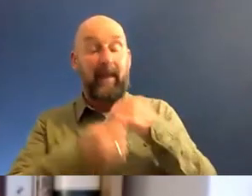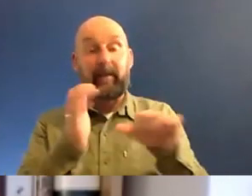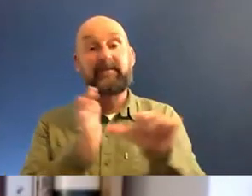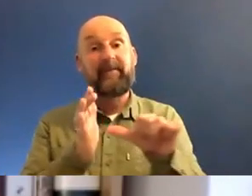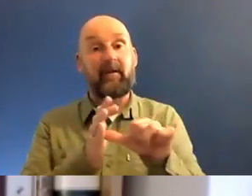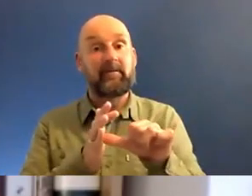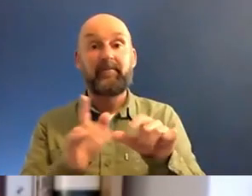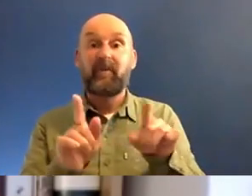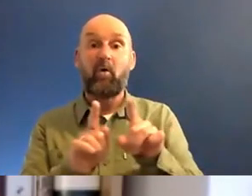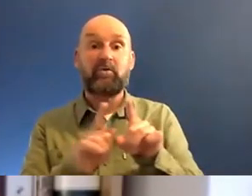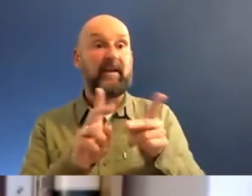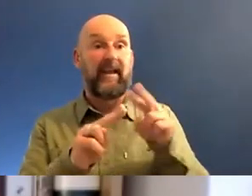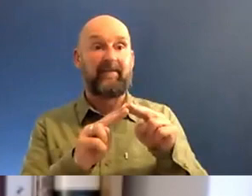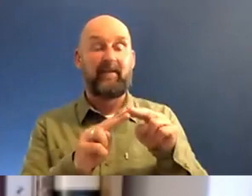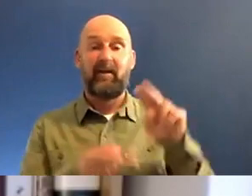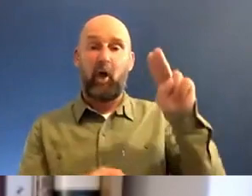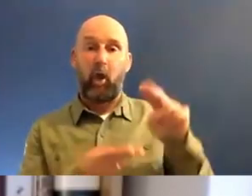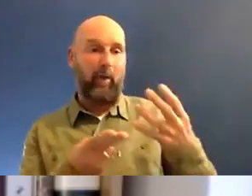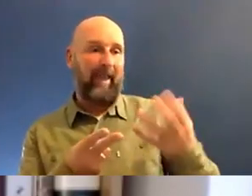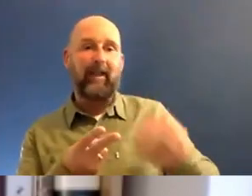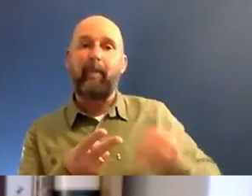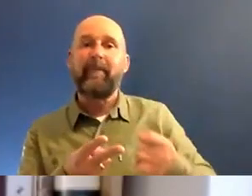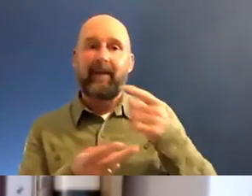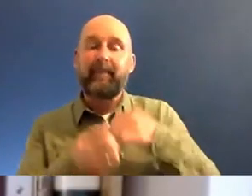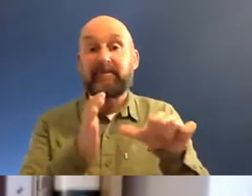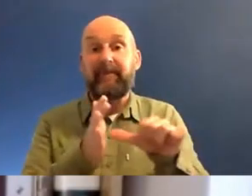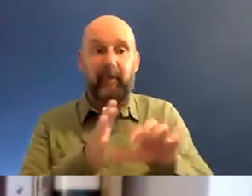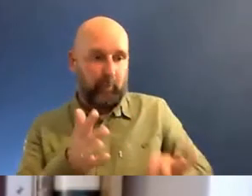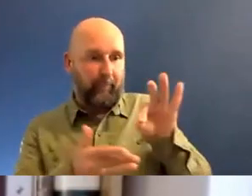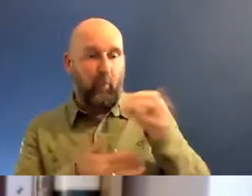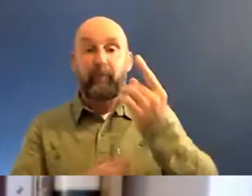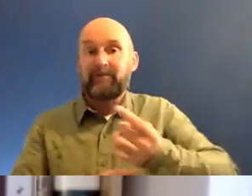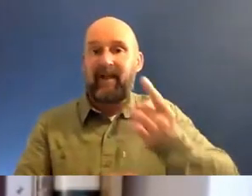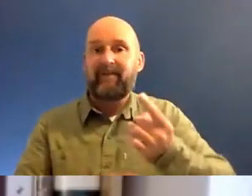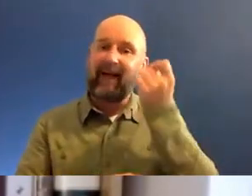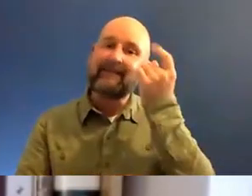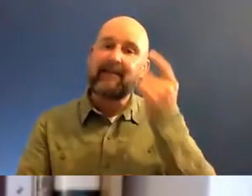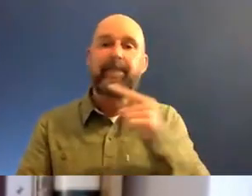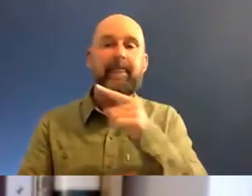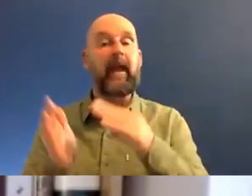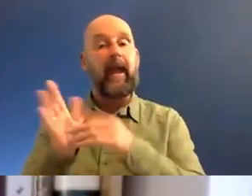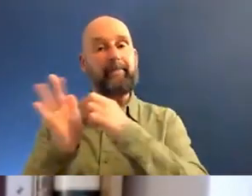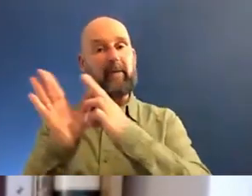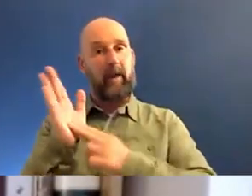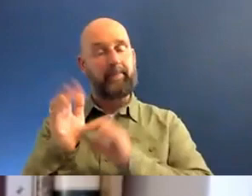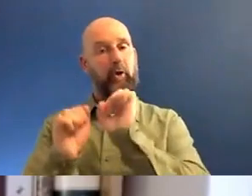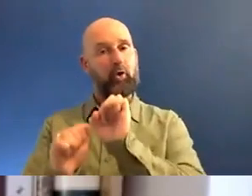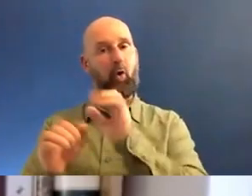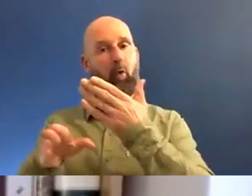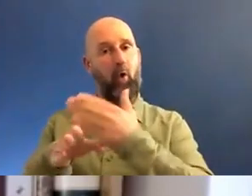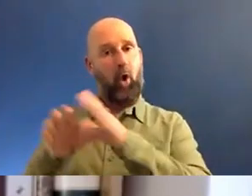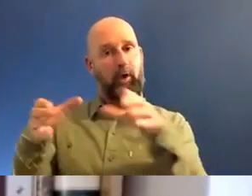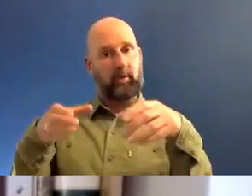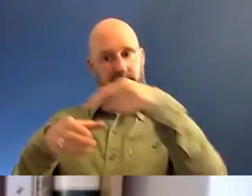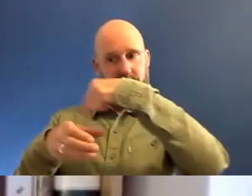particularly if you're from a low income background, perhaps. But Miriam, do you have any, any particular advice from your sector that you